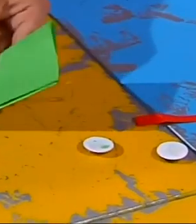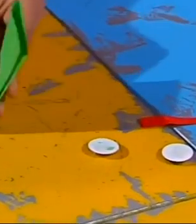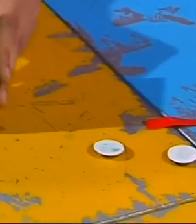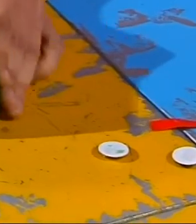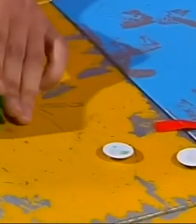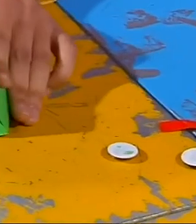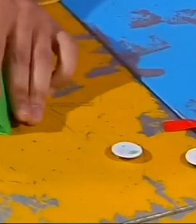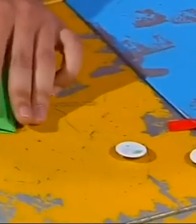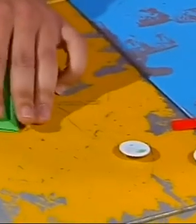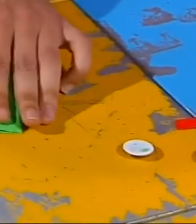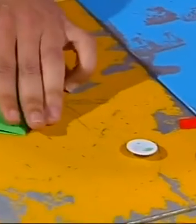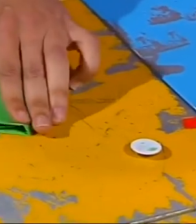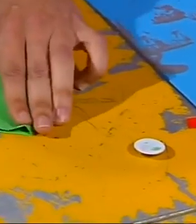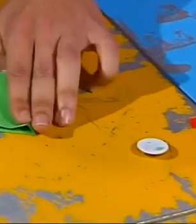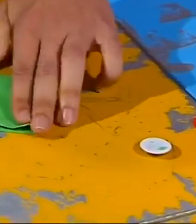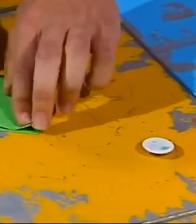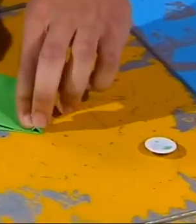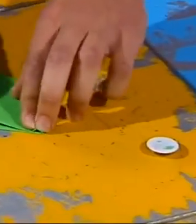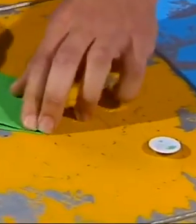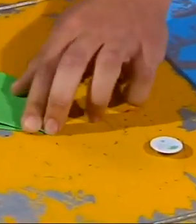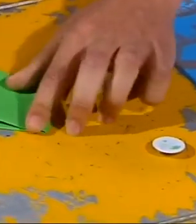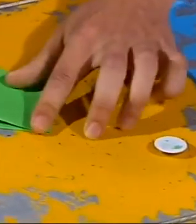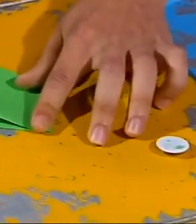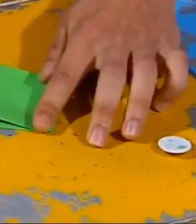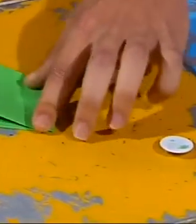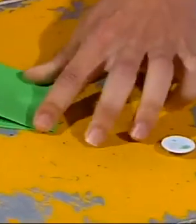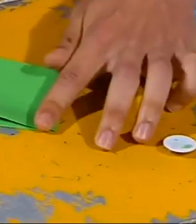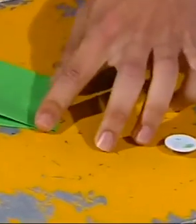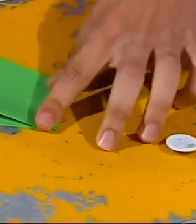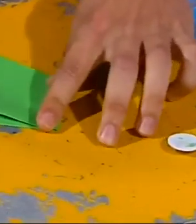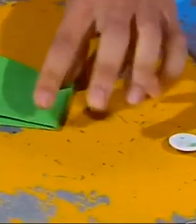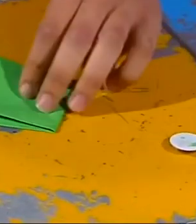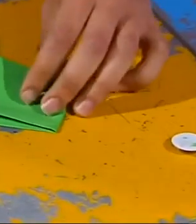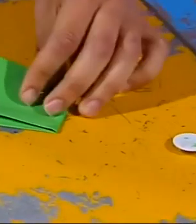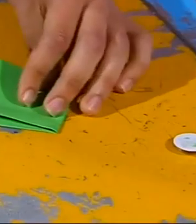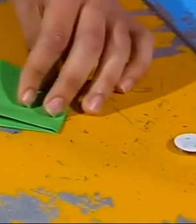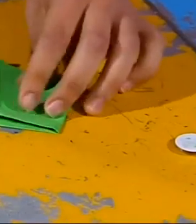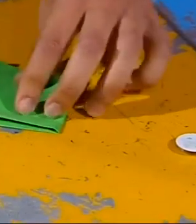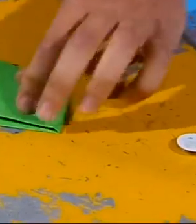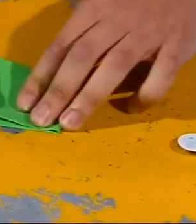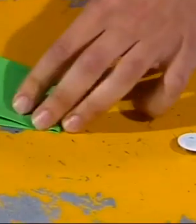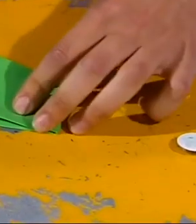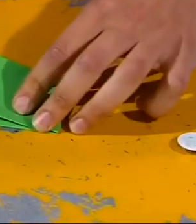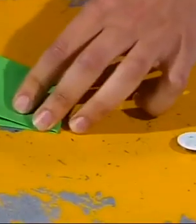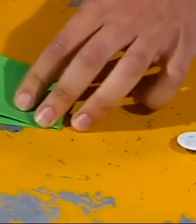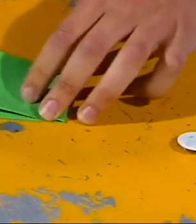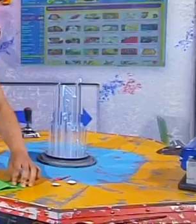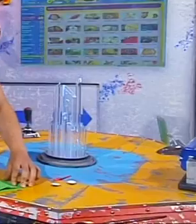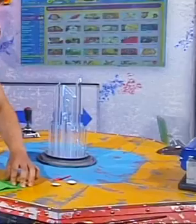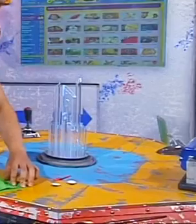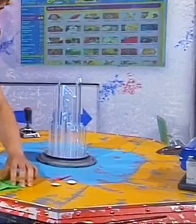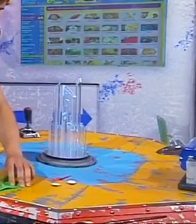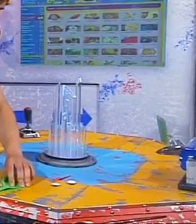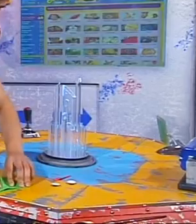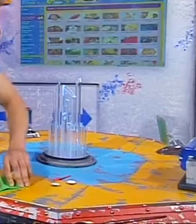Then we take both of these edges and fold them like this. What do you think so far, B.B.? It doesn't look